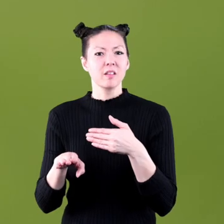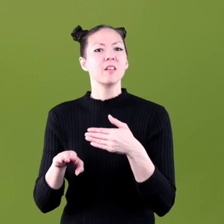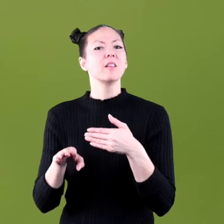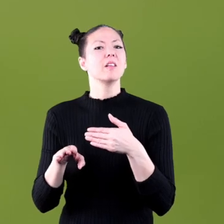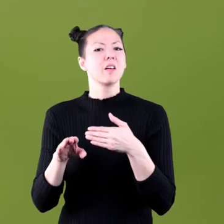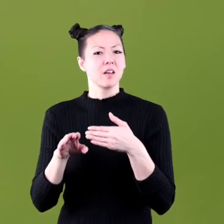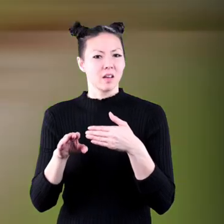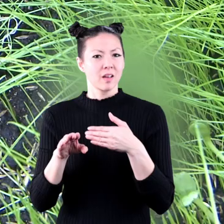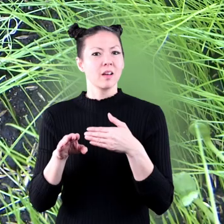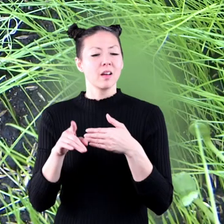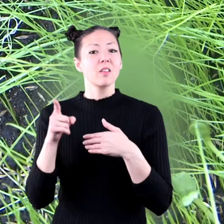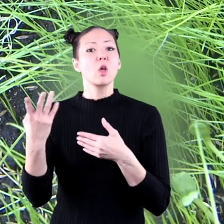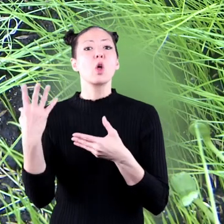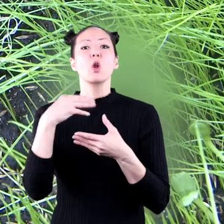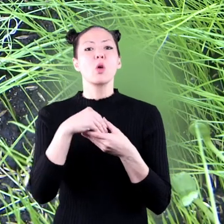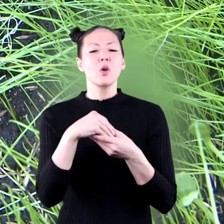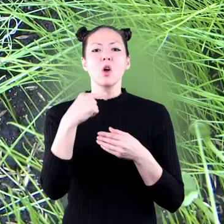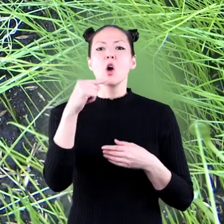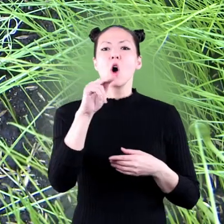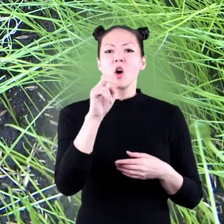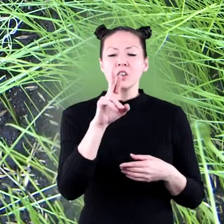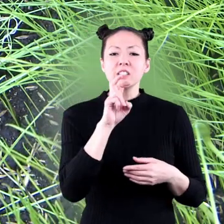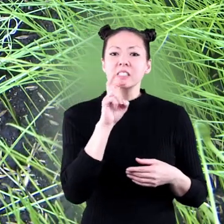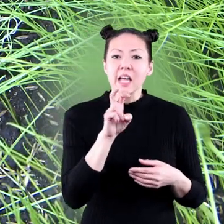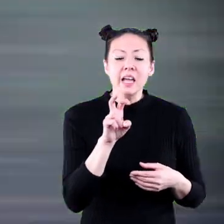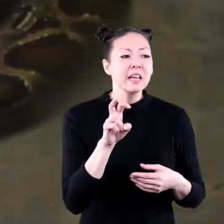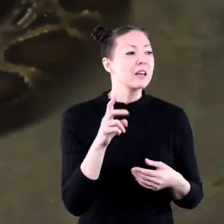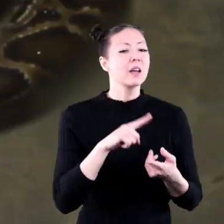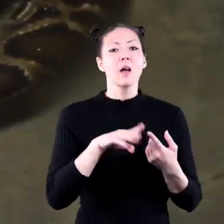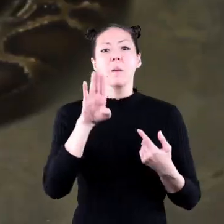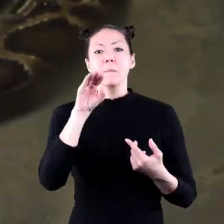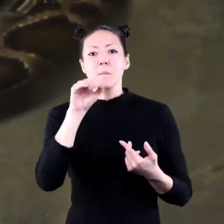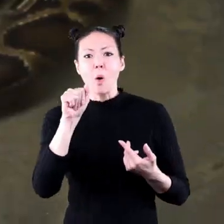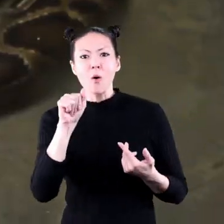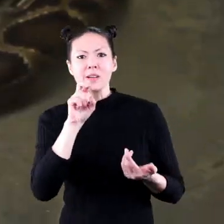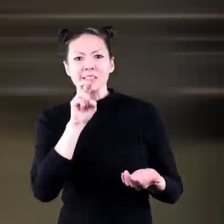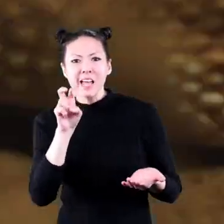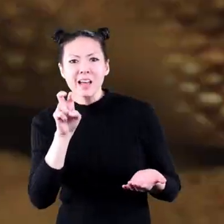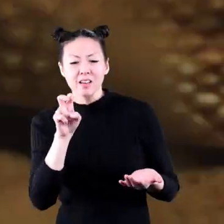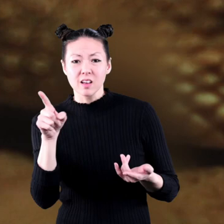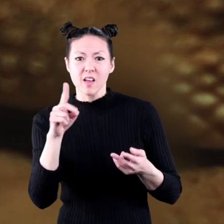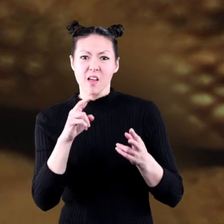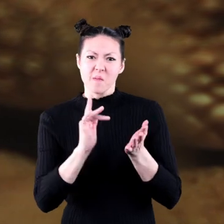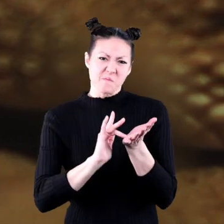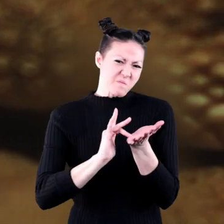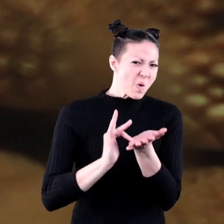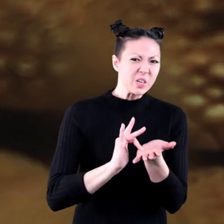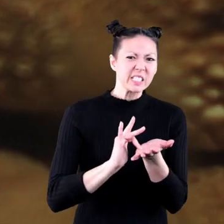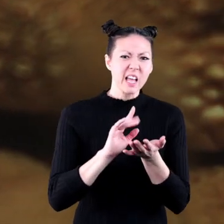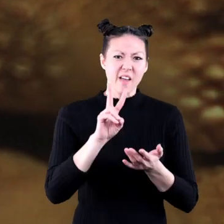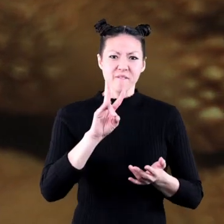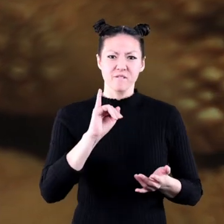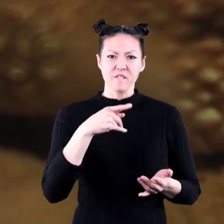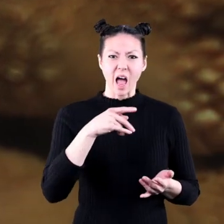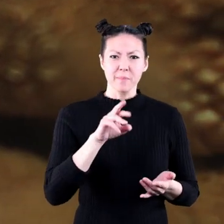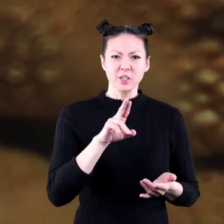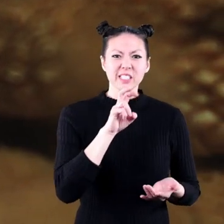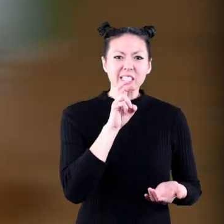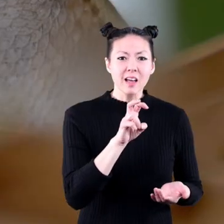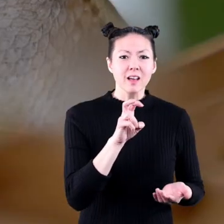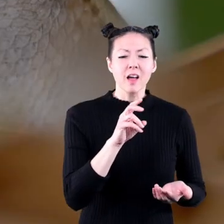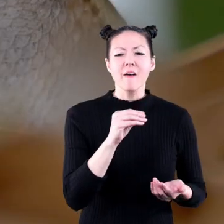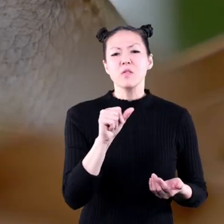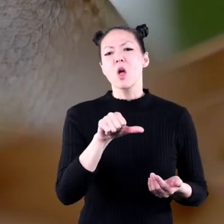offspring. These include garter snakes, boa snakes, the very poisonous viper snake,